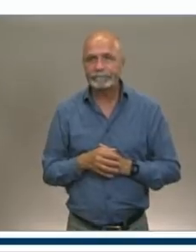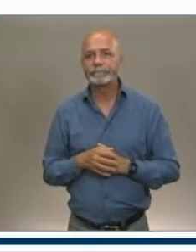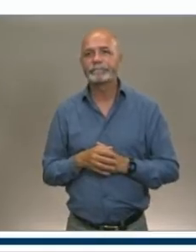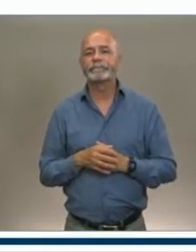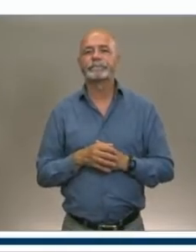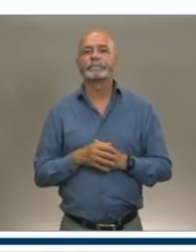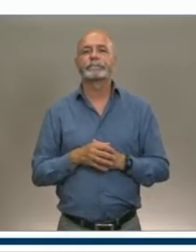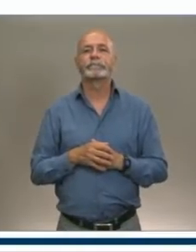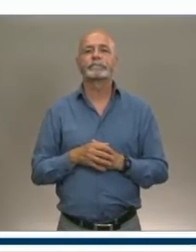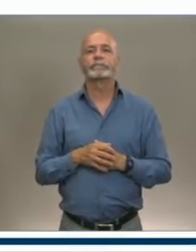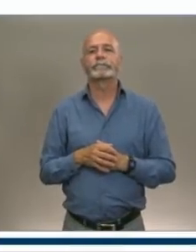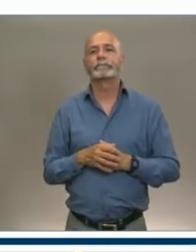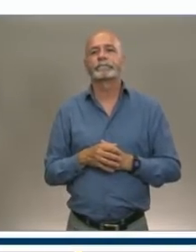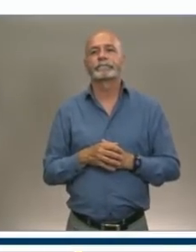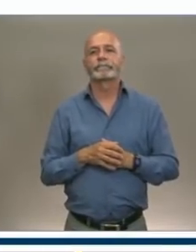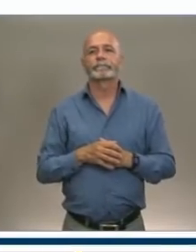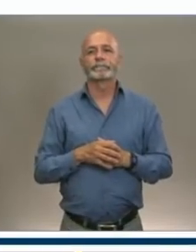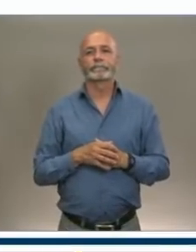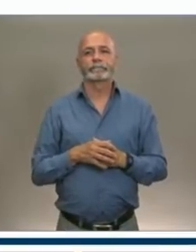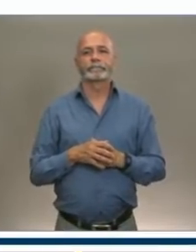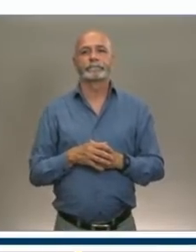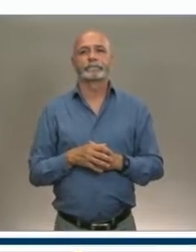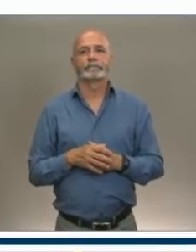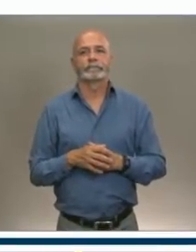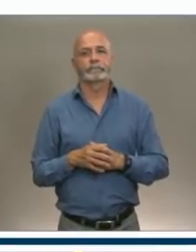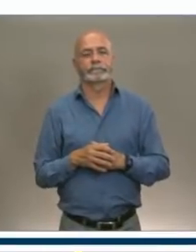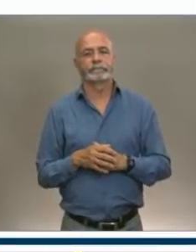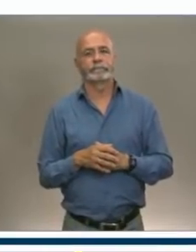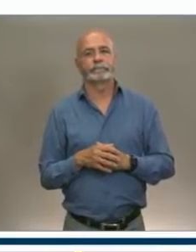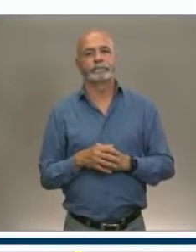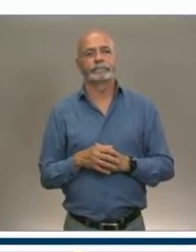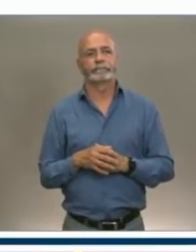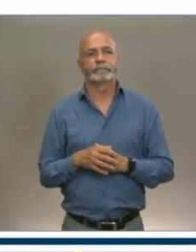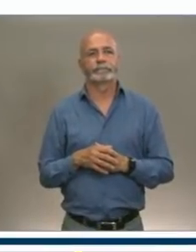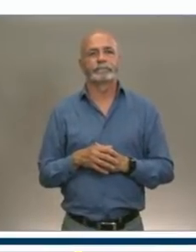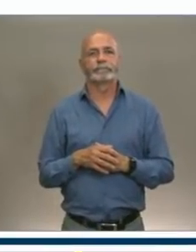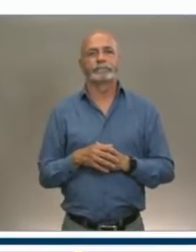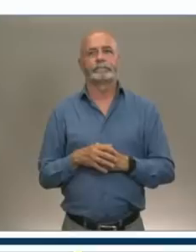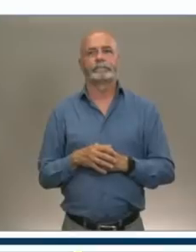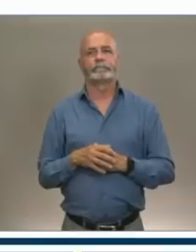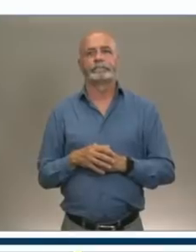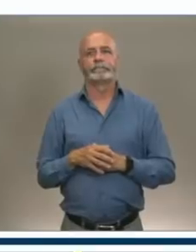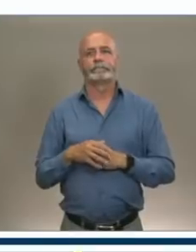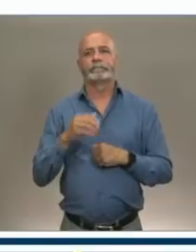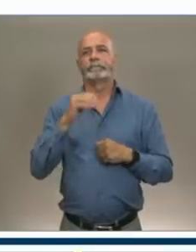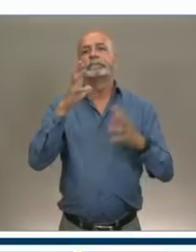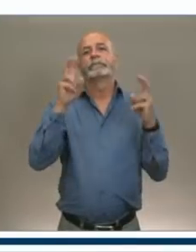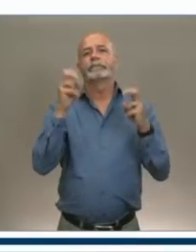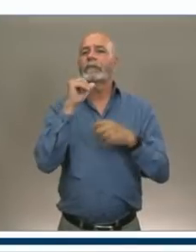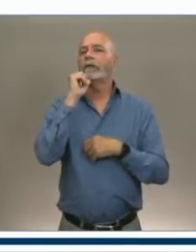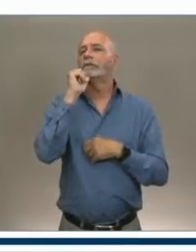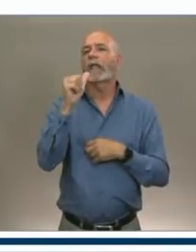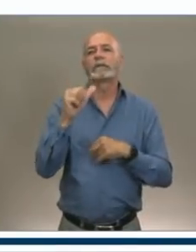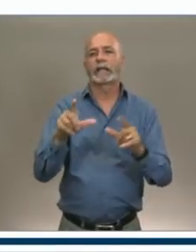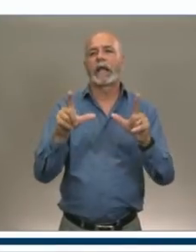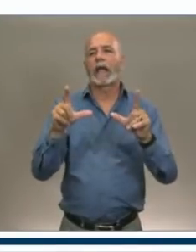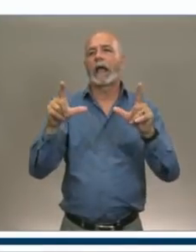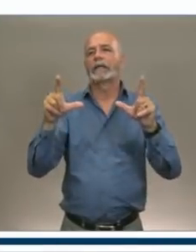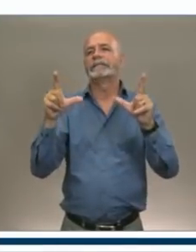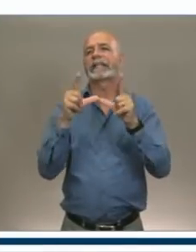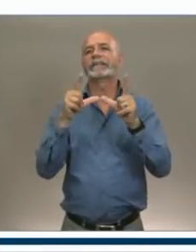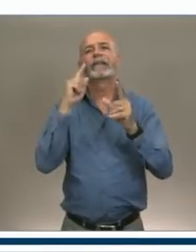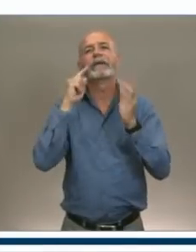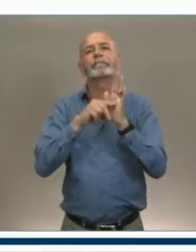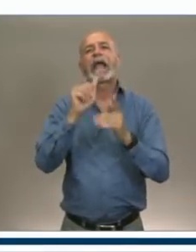there's a large increase in non-licensed short-term rentals such as Airbnbs, which is